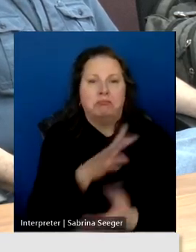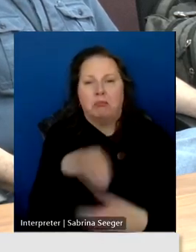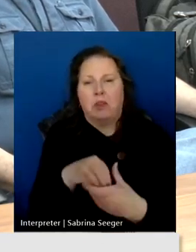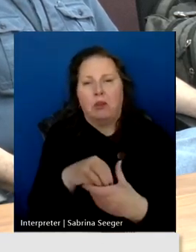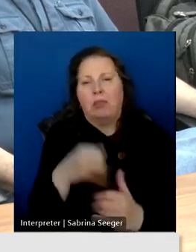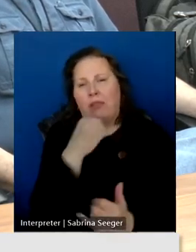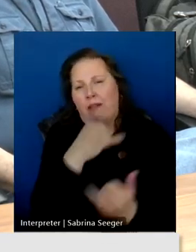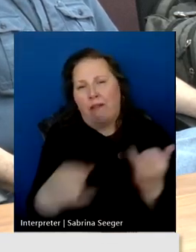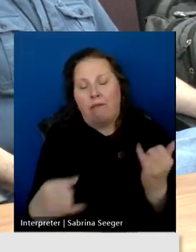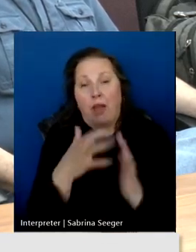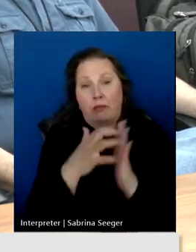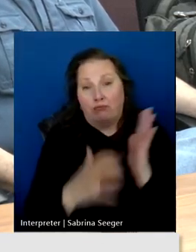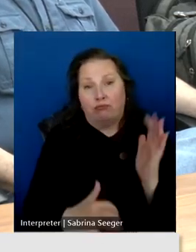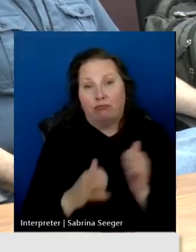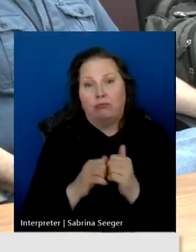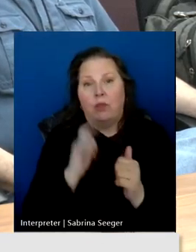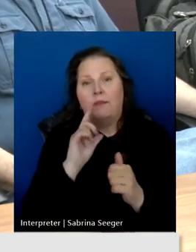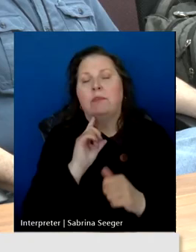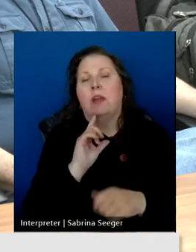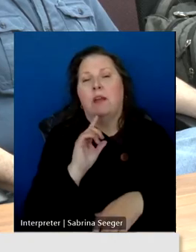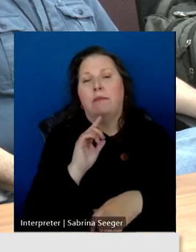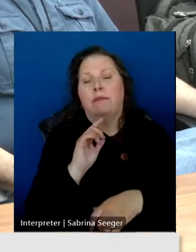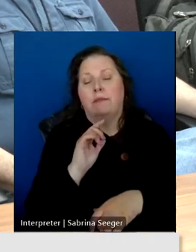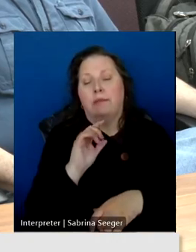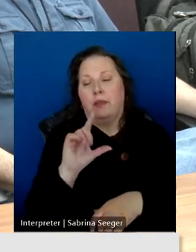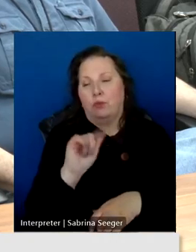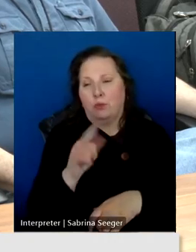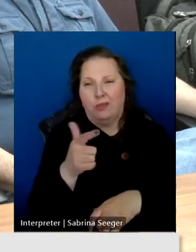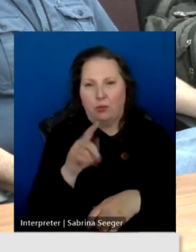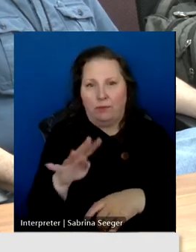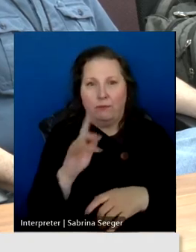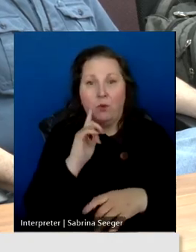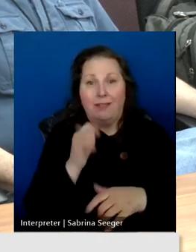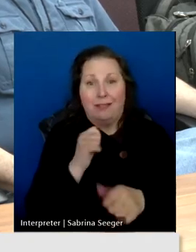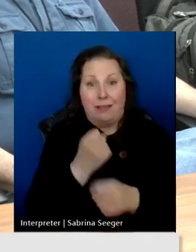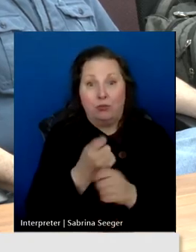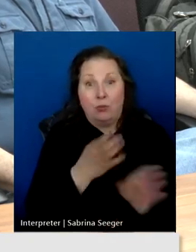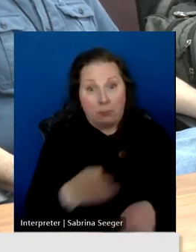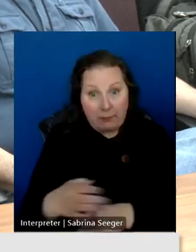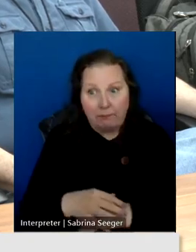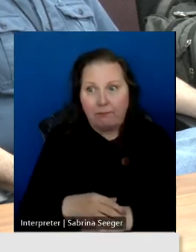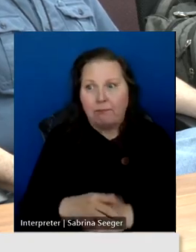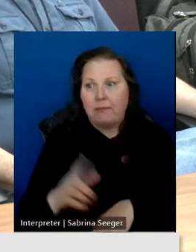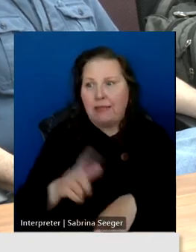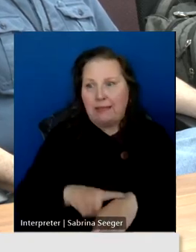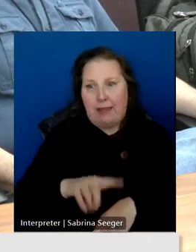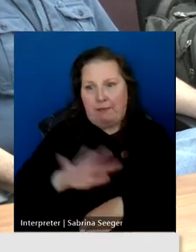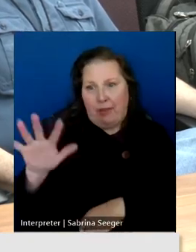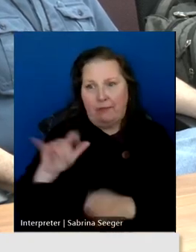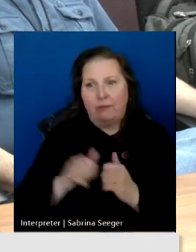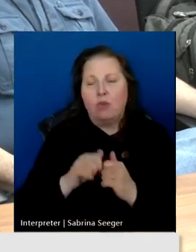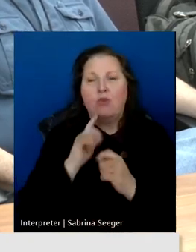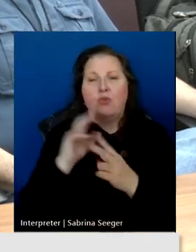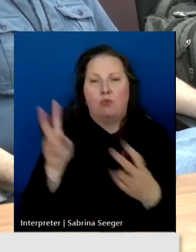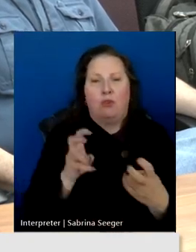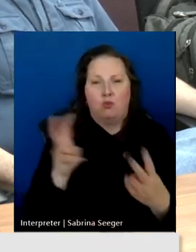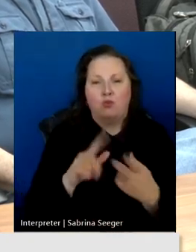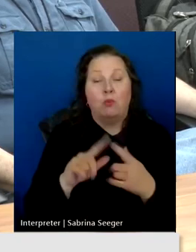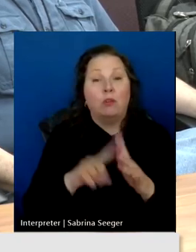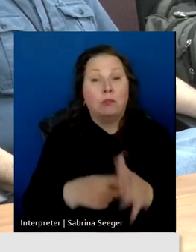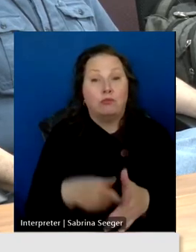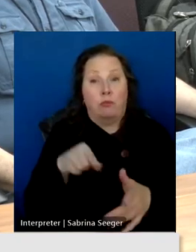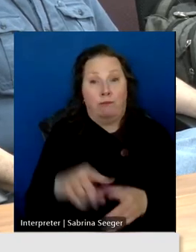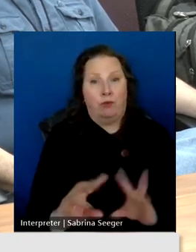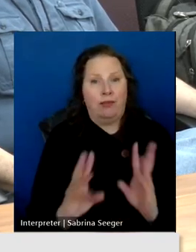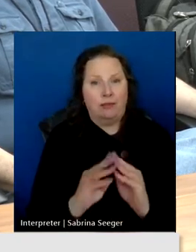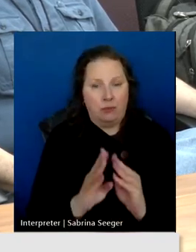2024 10-year telecom plan. Just so folks know, at 5 o'clock, recording was started on this meeting, so you